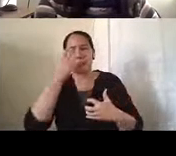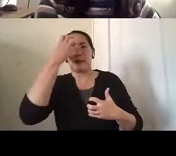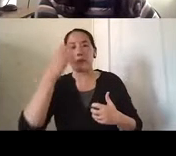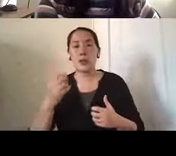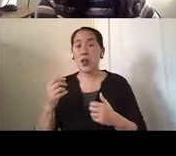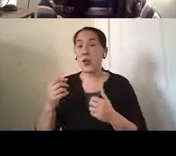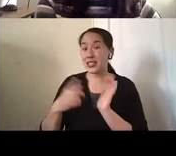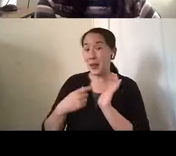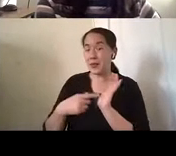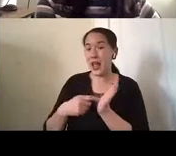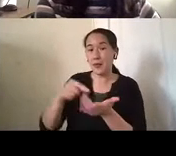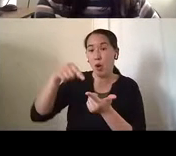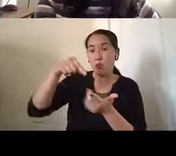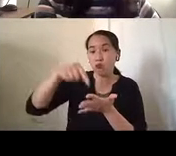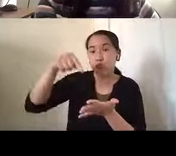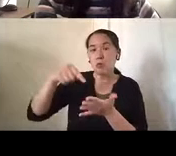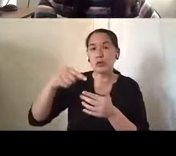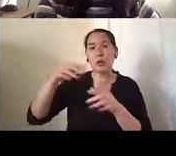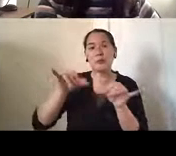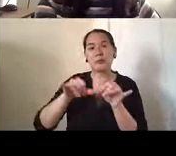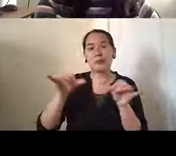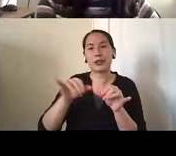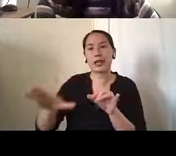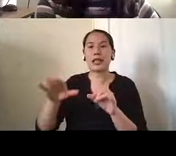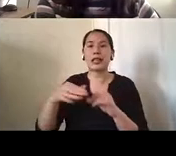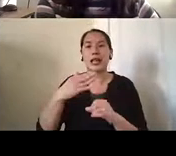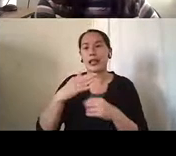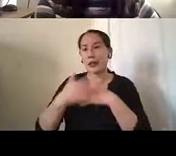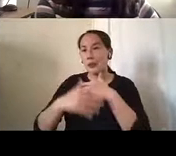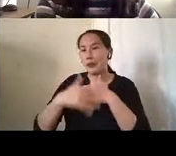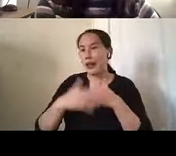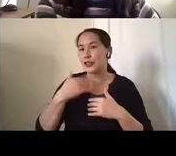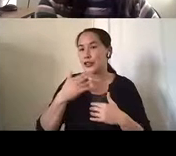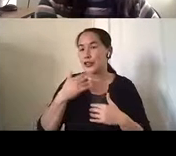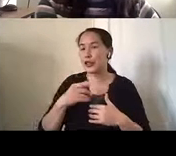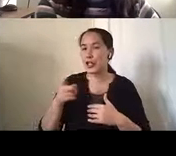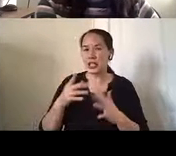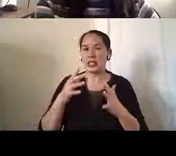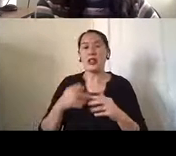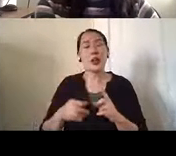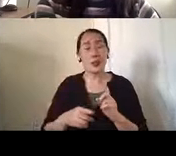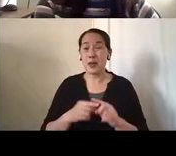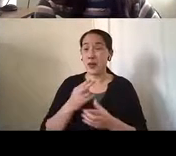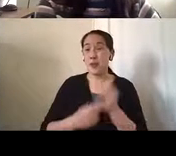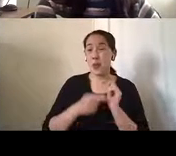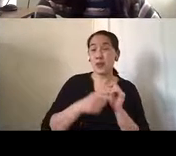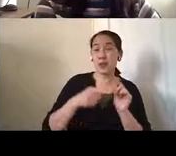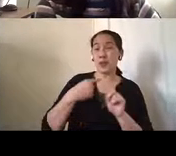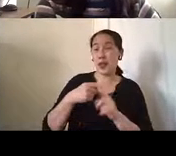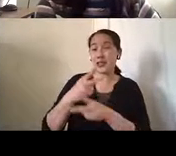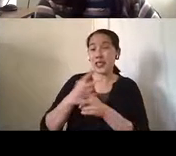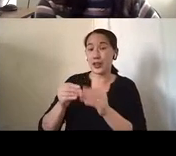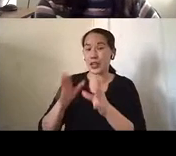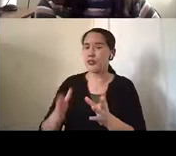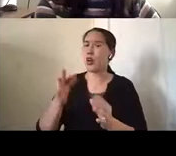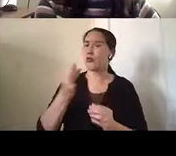his blood sugar. Um, but both her and the caregiver were really good about redirecting him and also always talking to him